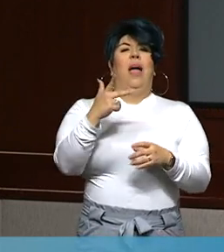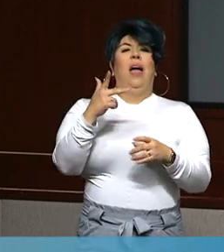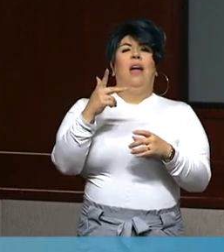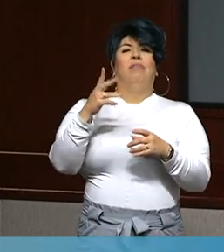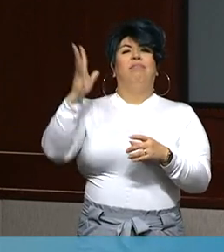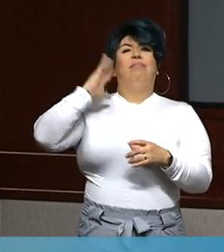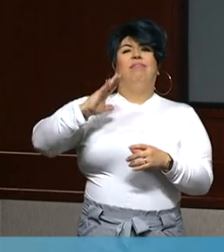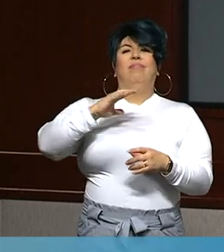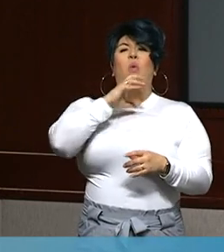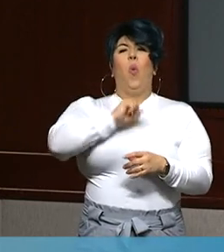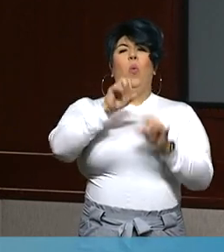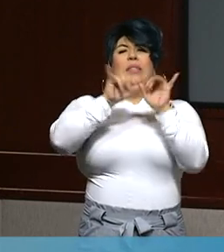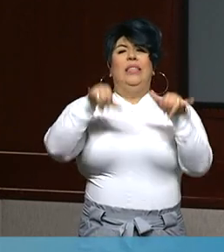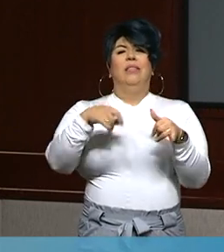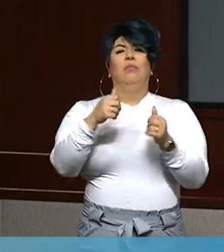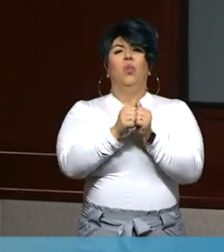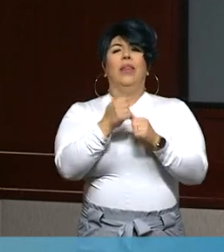tier.